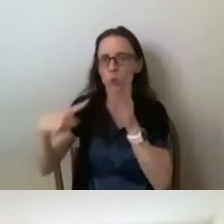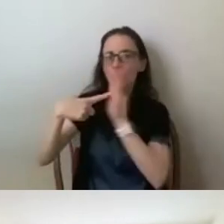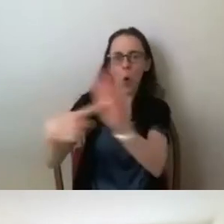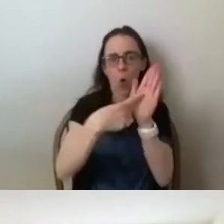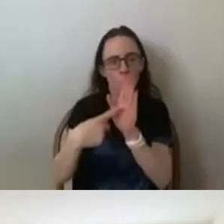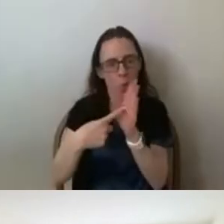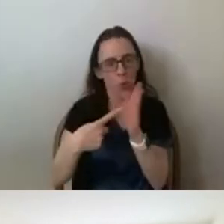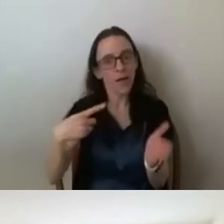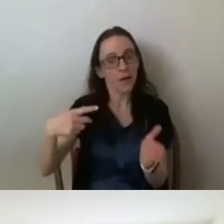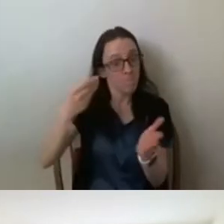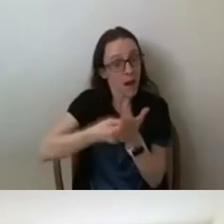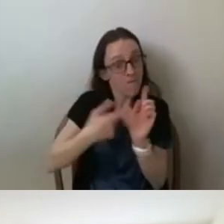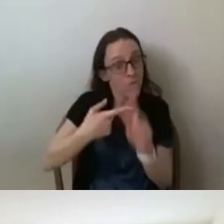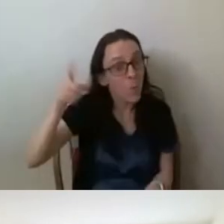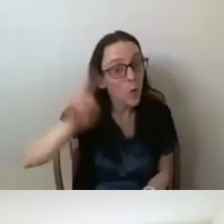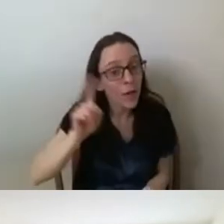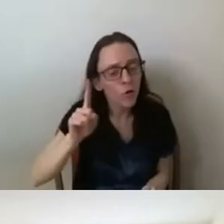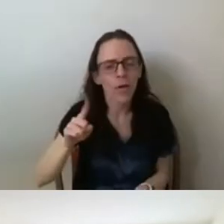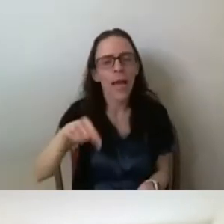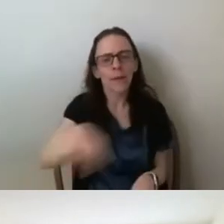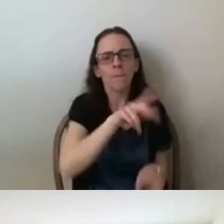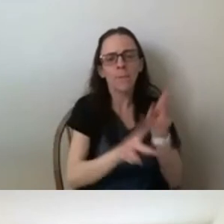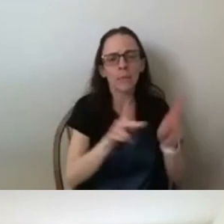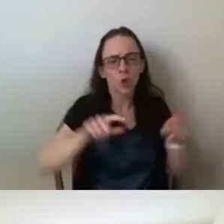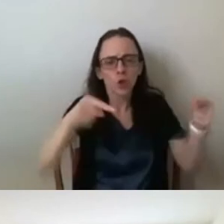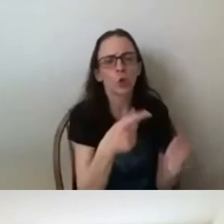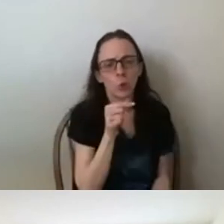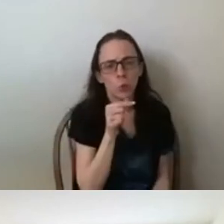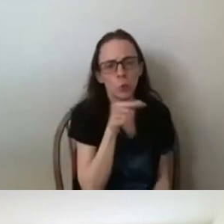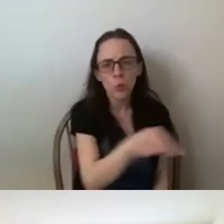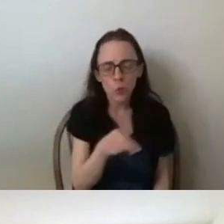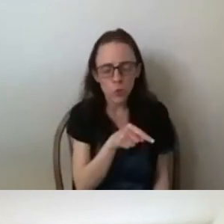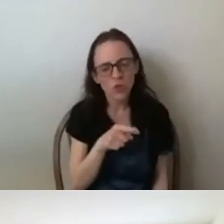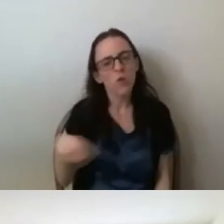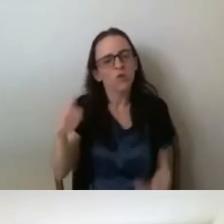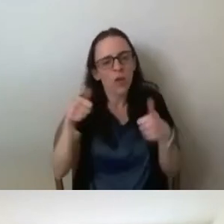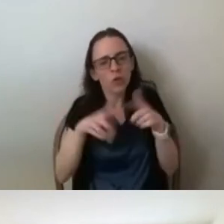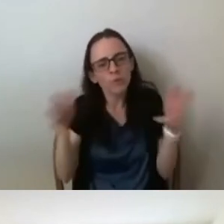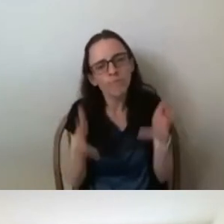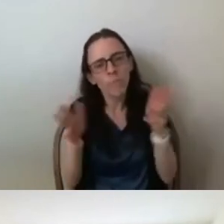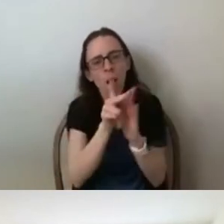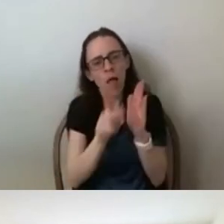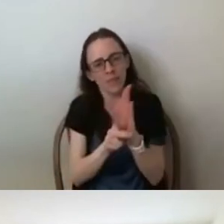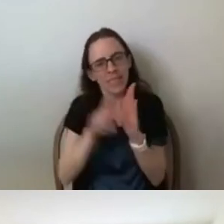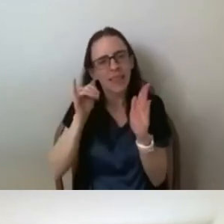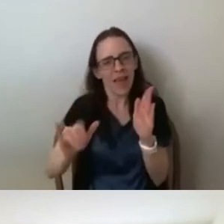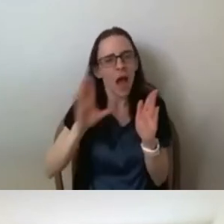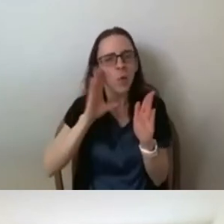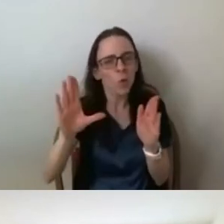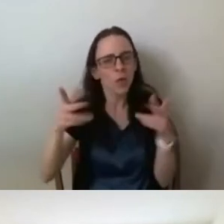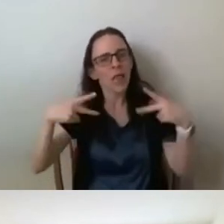And particularly states who were rushing to push policy that would allow for a broader access to the vote.